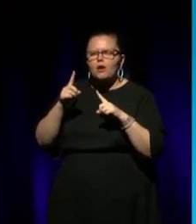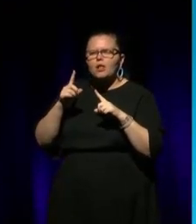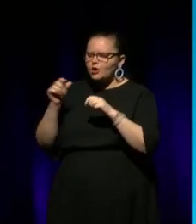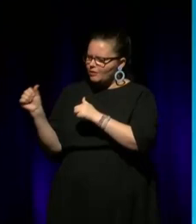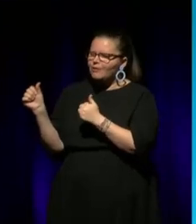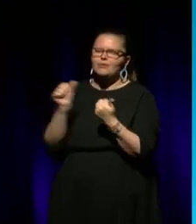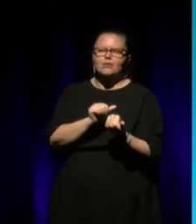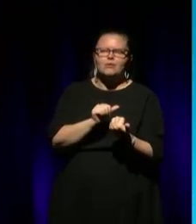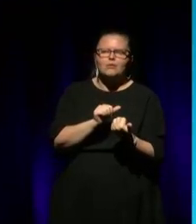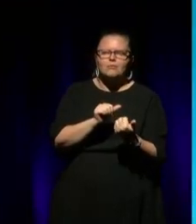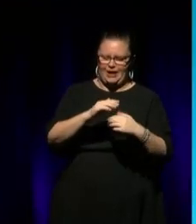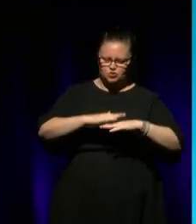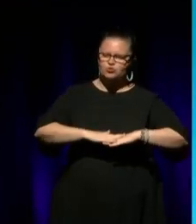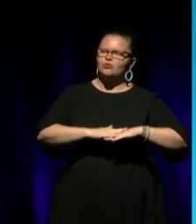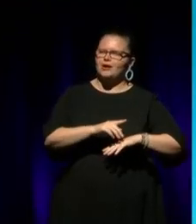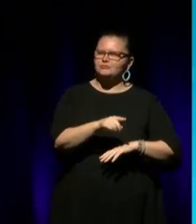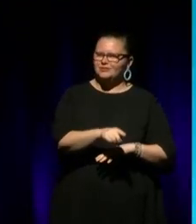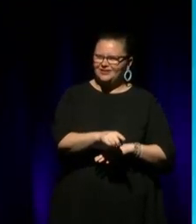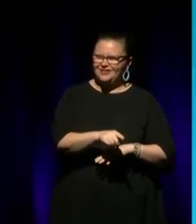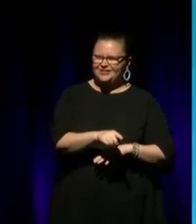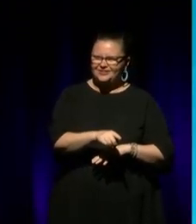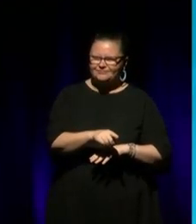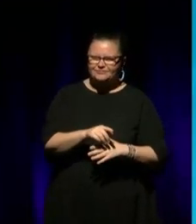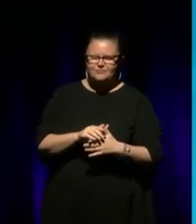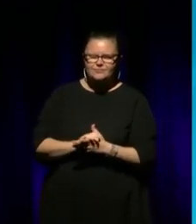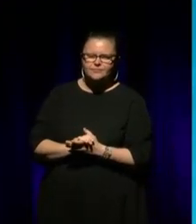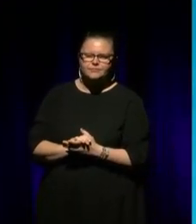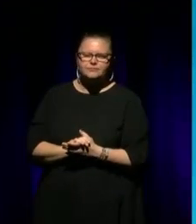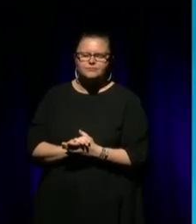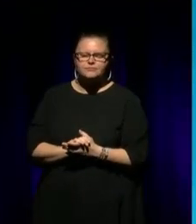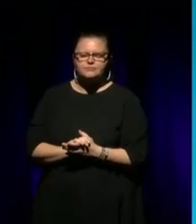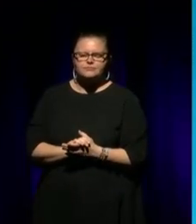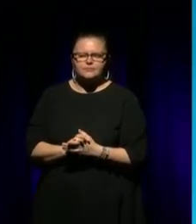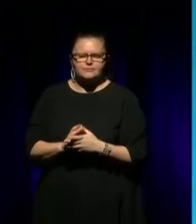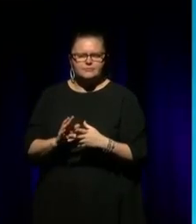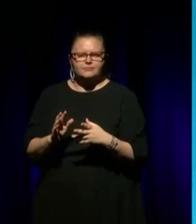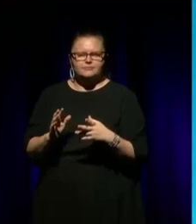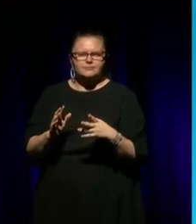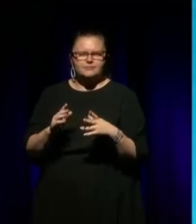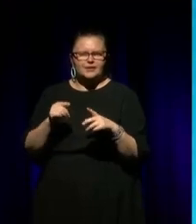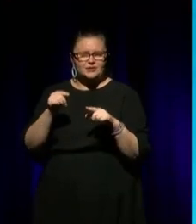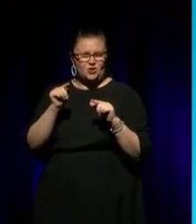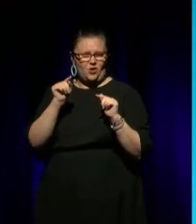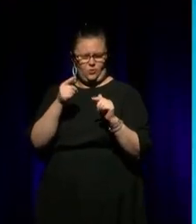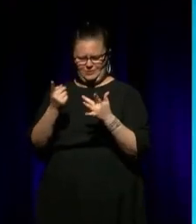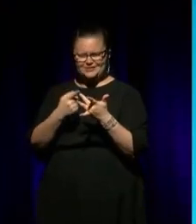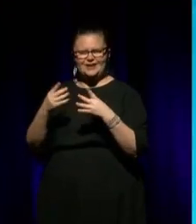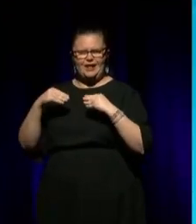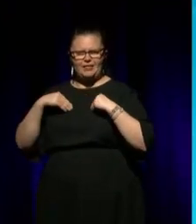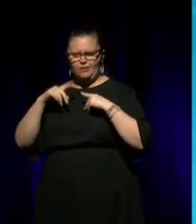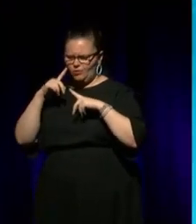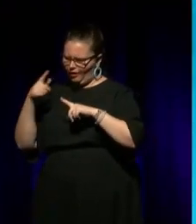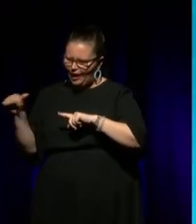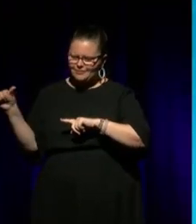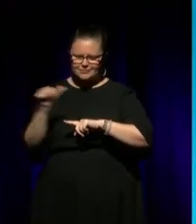Like, Sansong was a, a gift back to Niggly Lawford's family, and at the end of the year, the company will return to Fitzroy, go to the old high